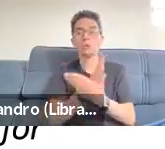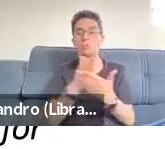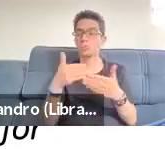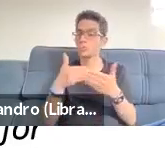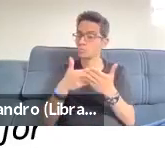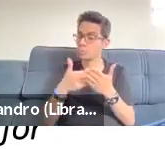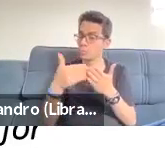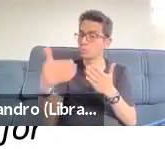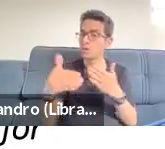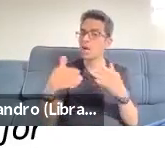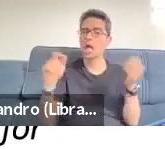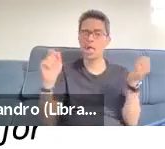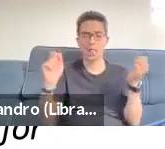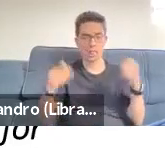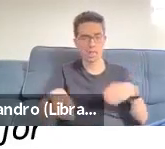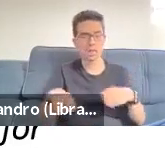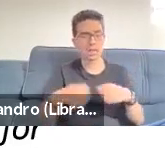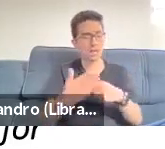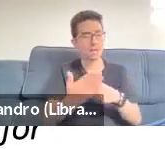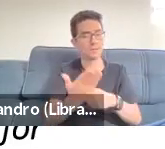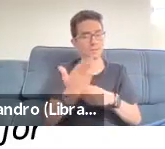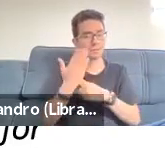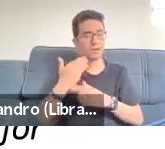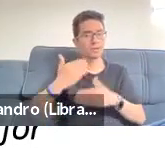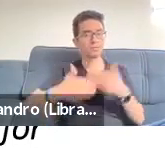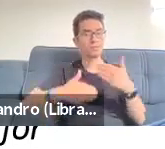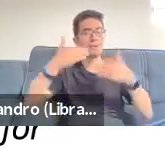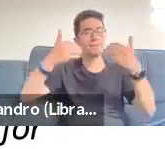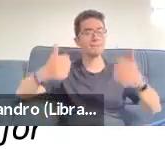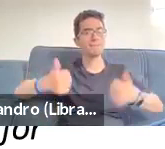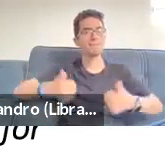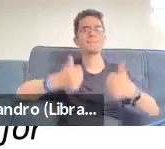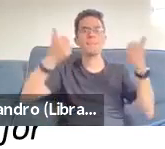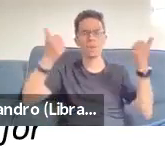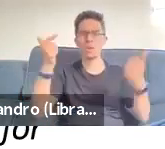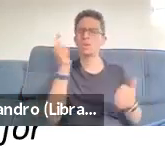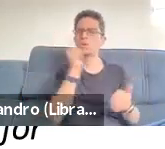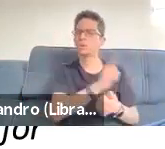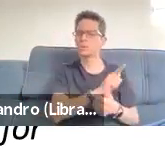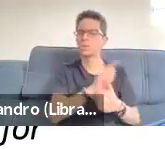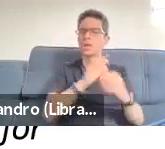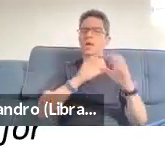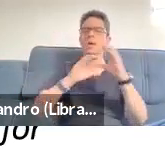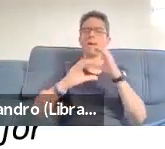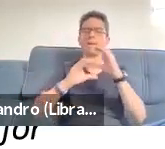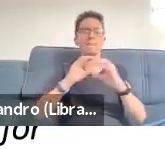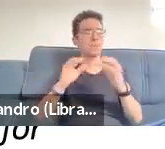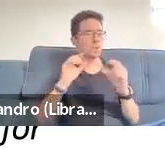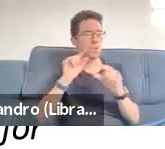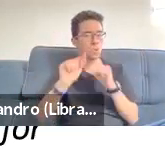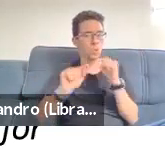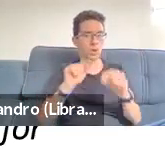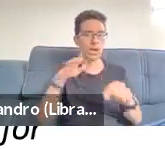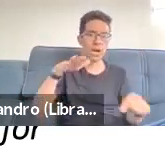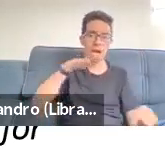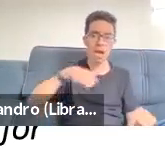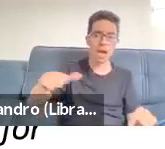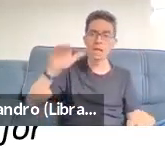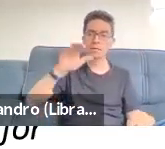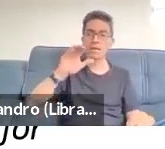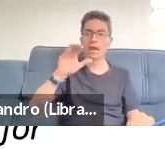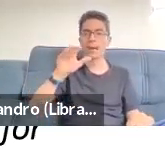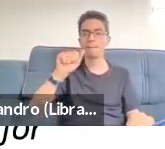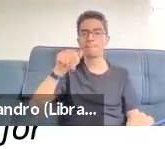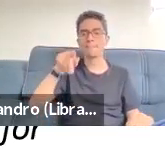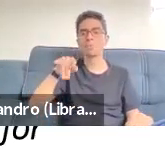of everyday communicative activity across our university campus. And by collecting interactional data from young adults who could